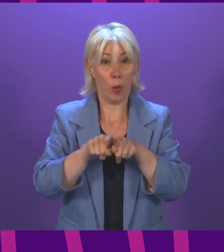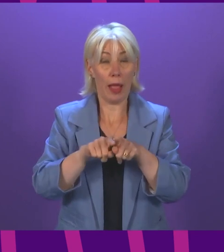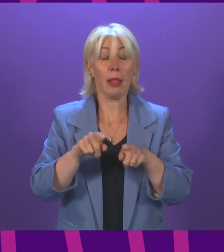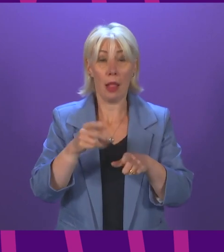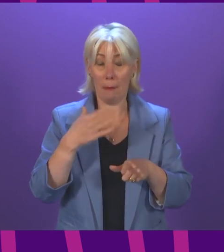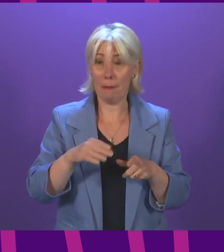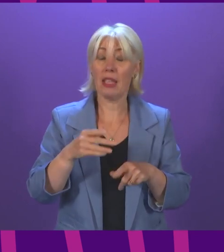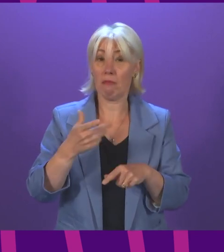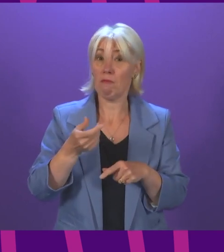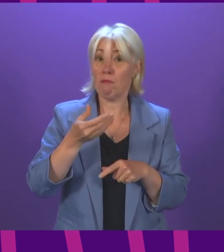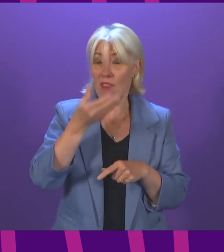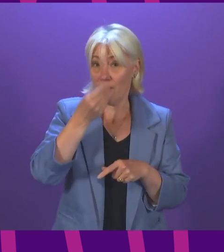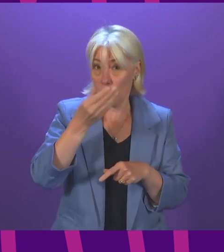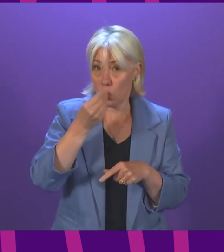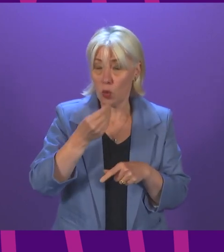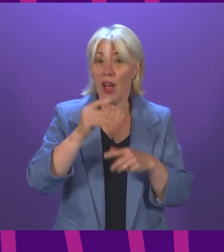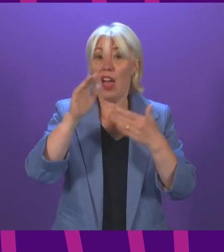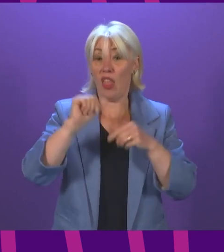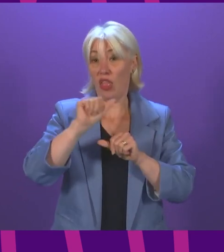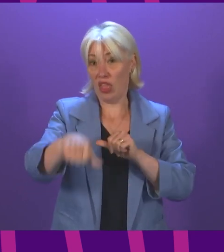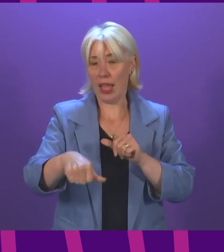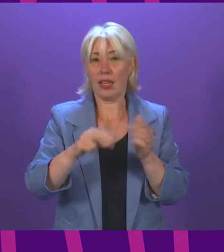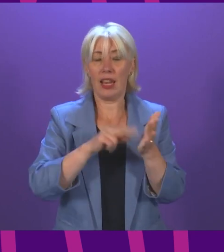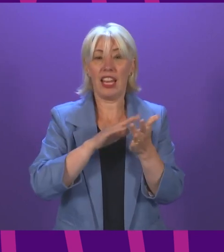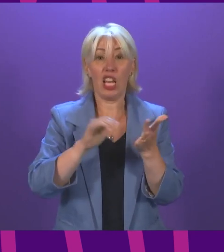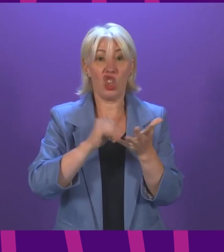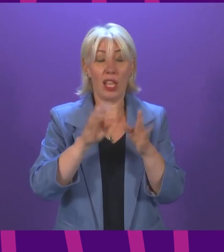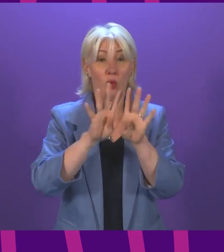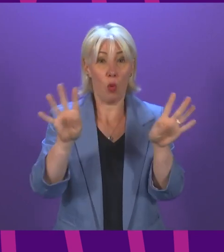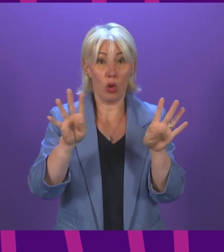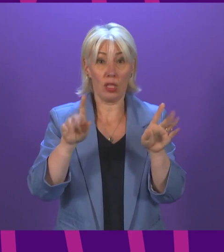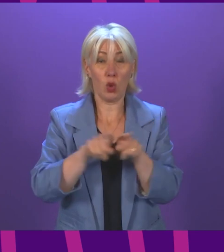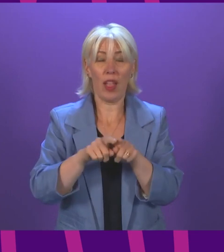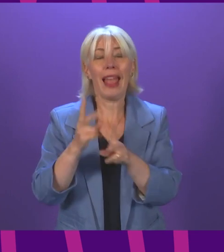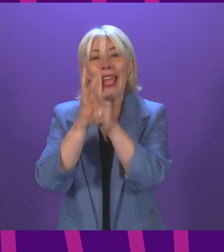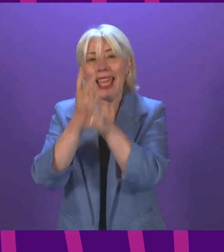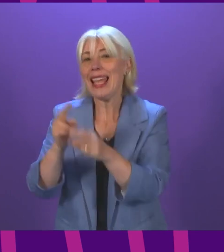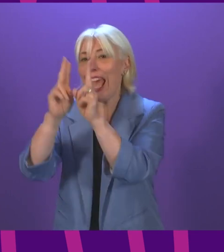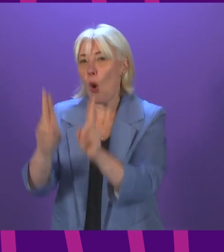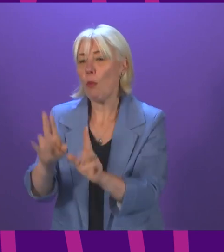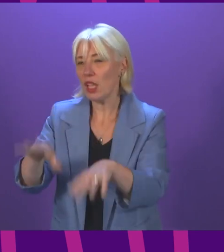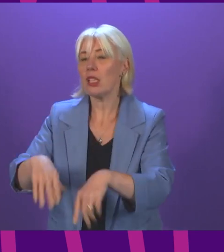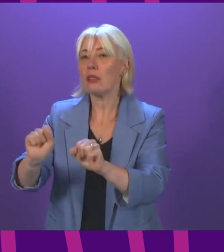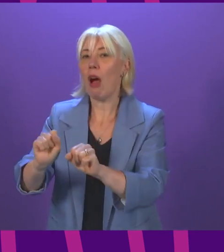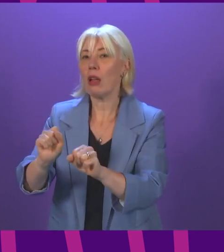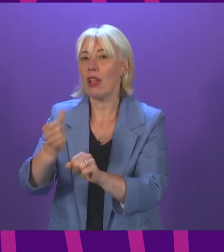20th of September, NHS boards began to vaccinate residents in care homes. The Health and Social Care Workers online portal for booking